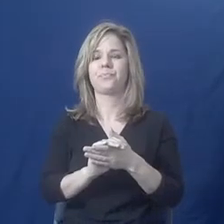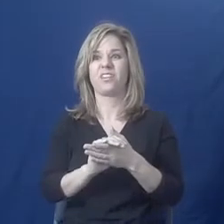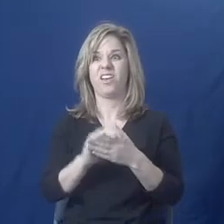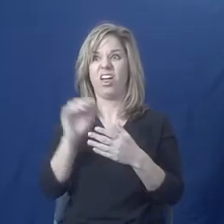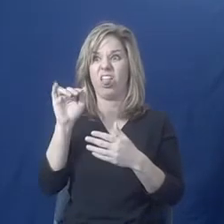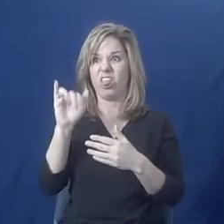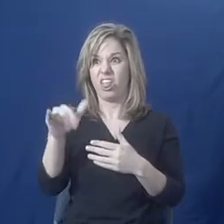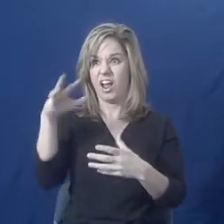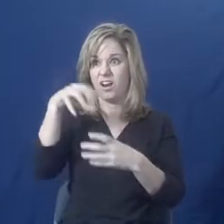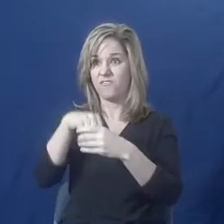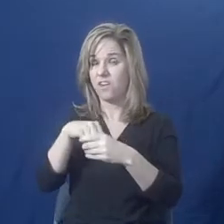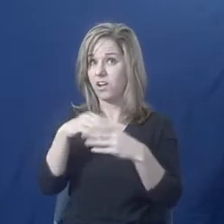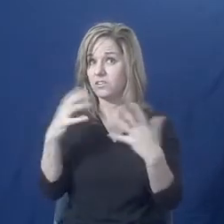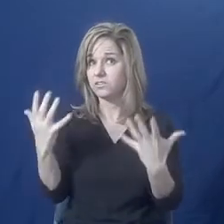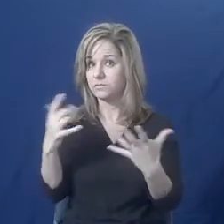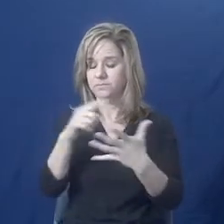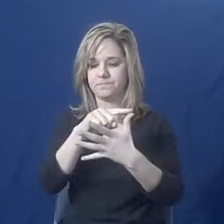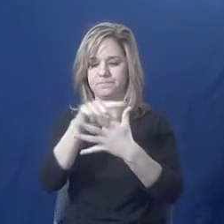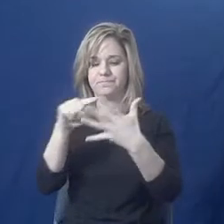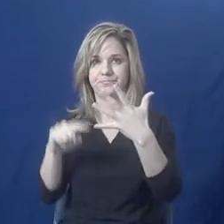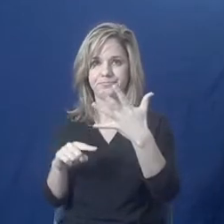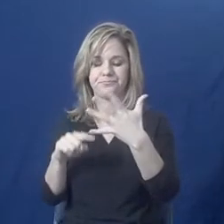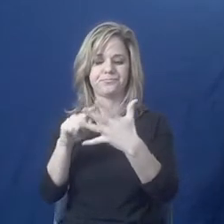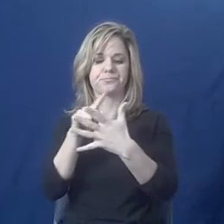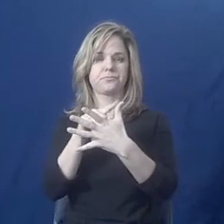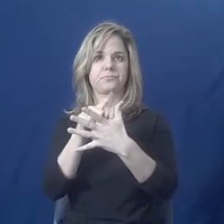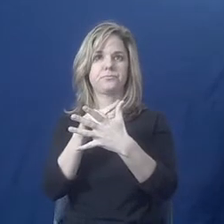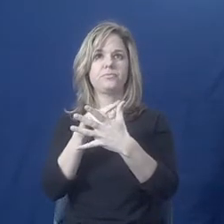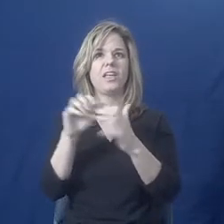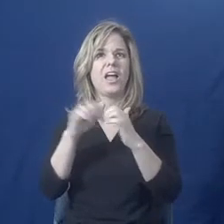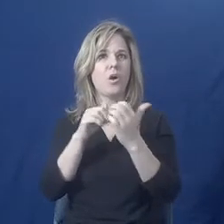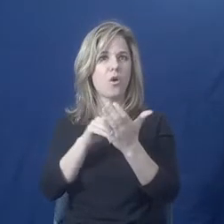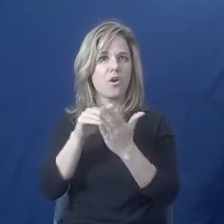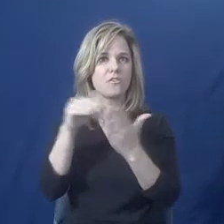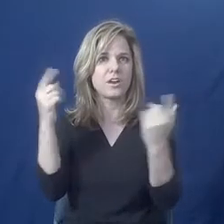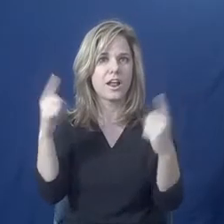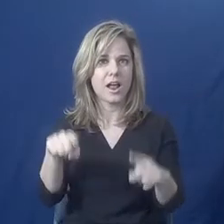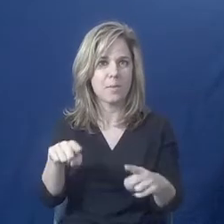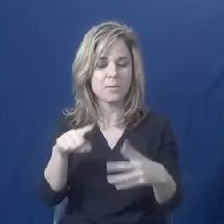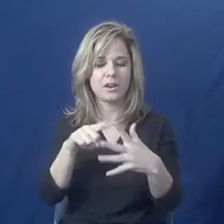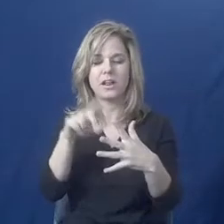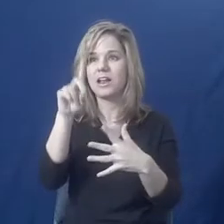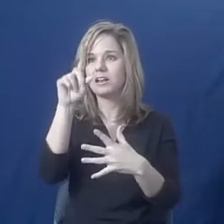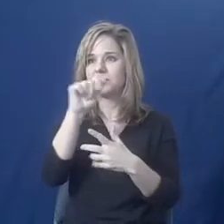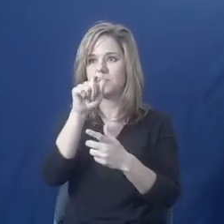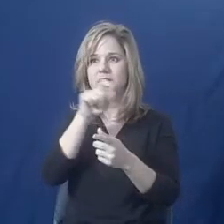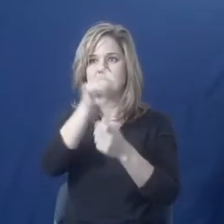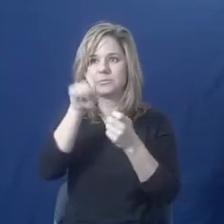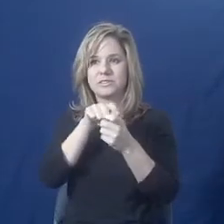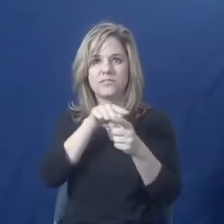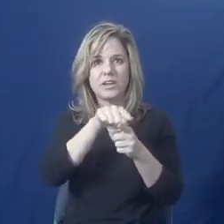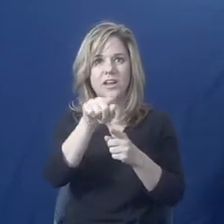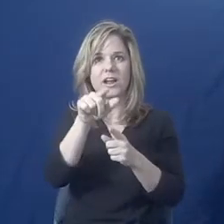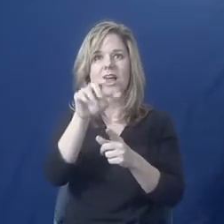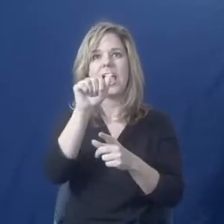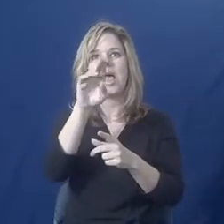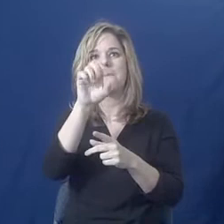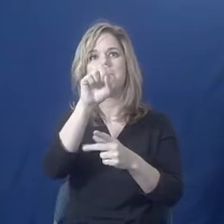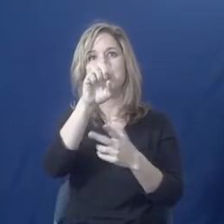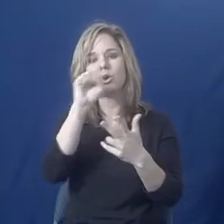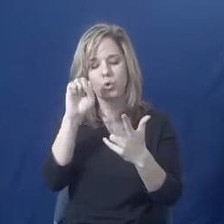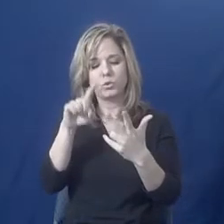Safety planning for survivors in such topics as prevalence, disability specific abuse,